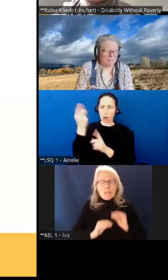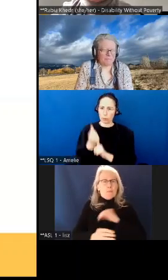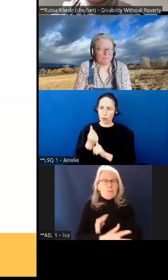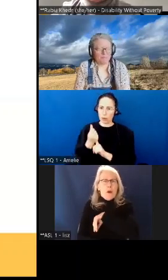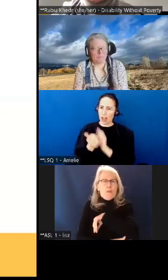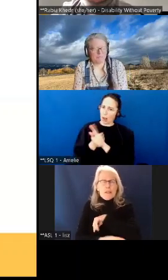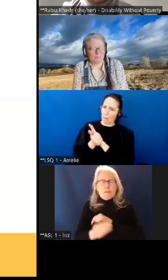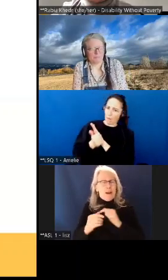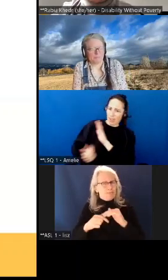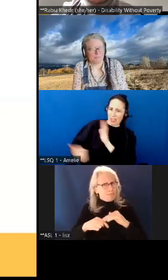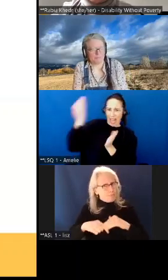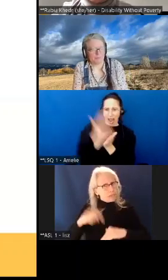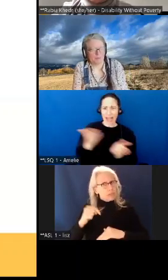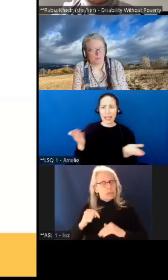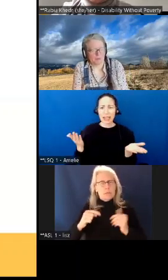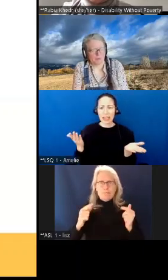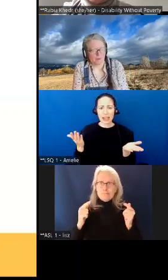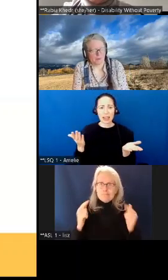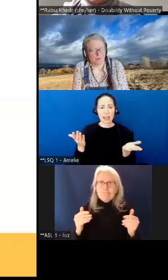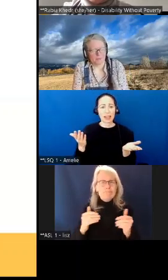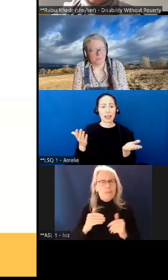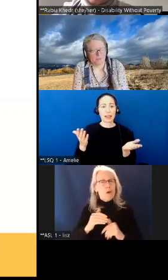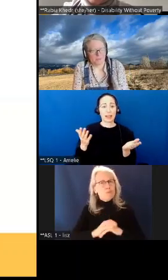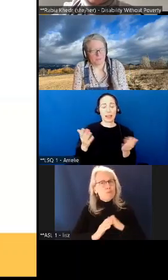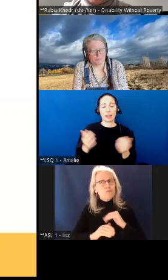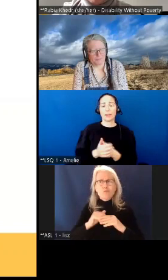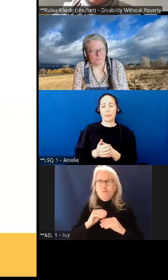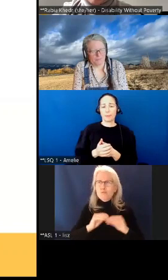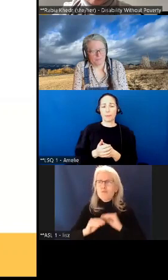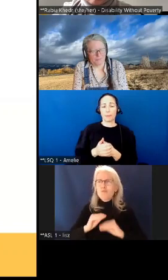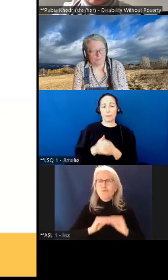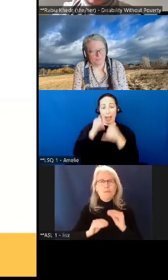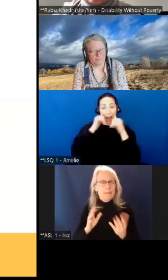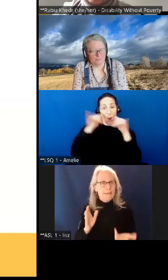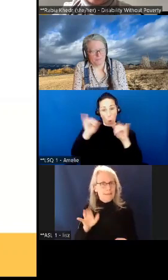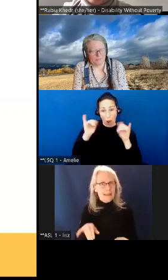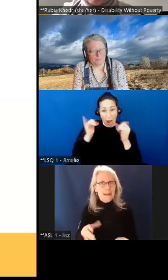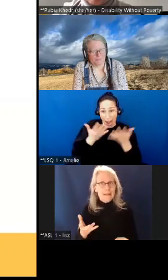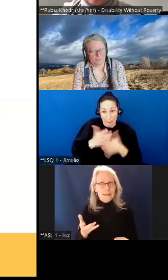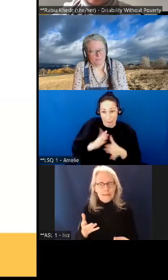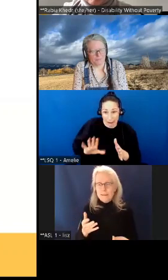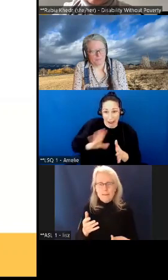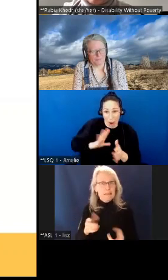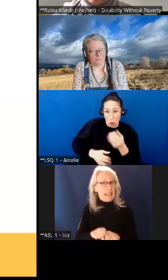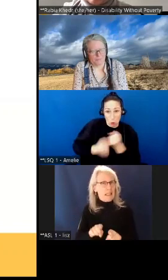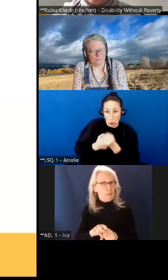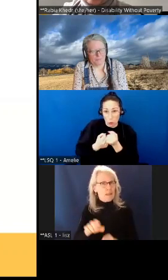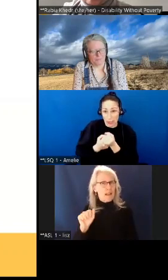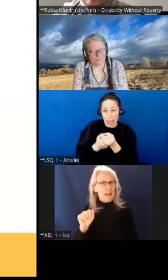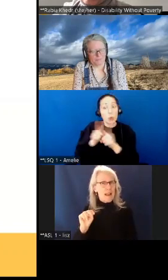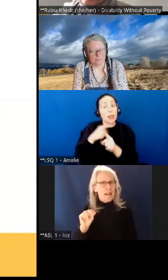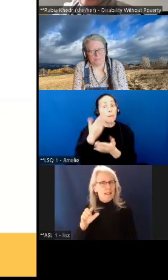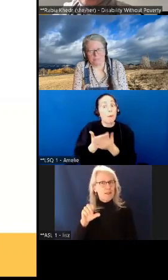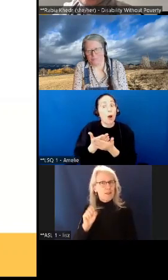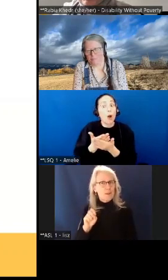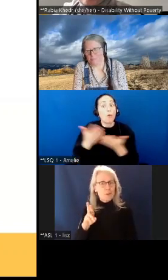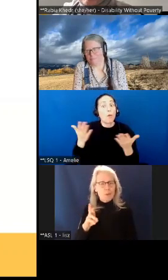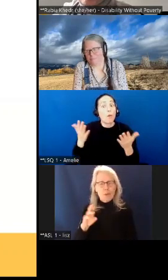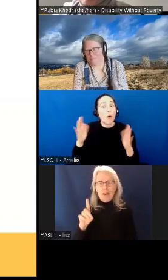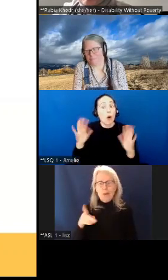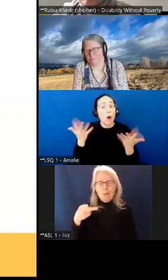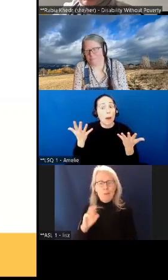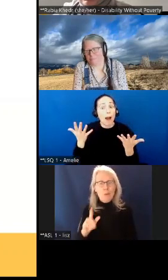that and that also is mirrored in our uh angus reed poll that you know 97